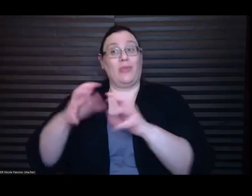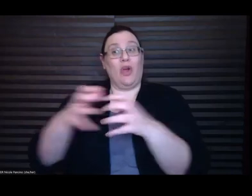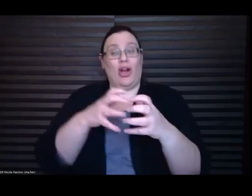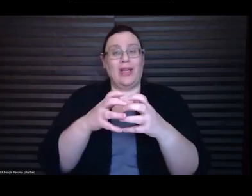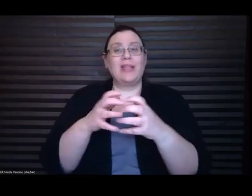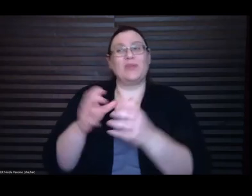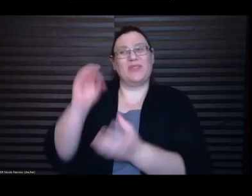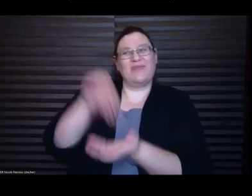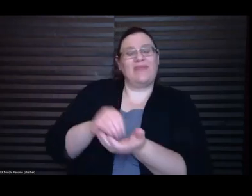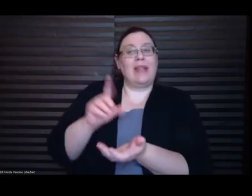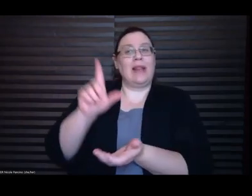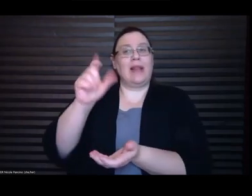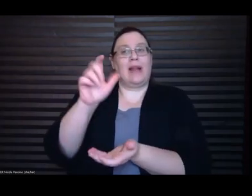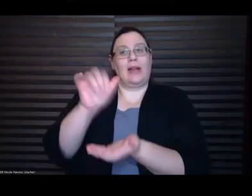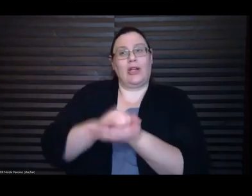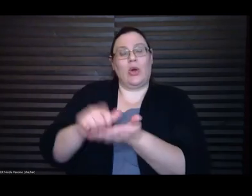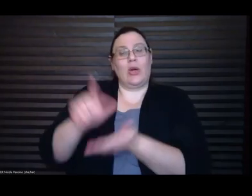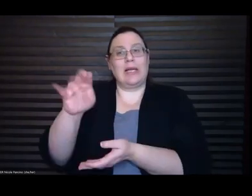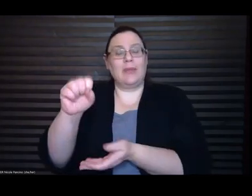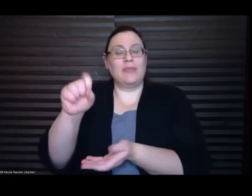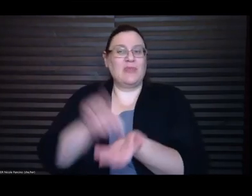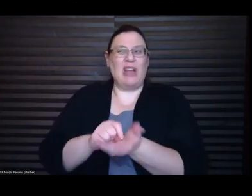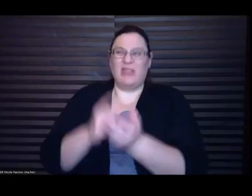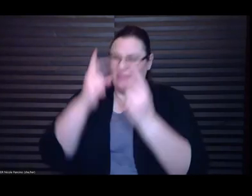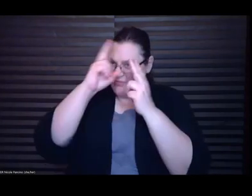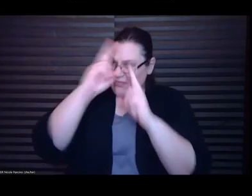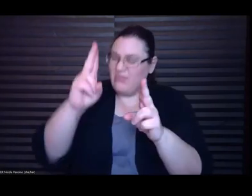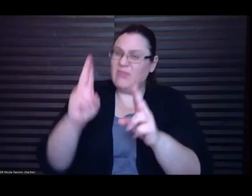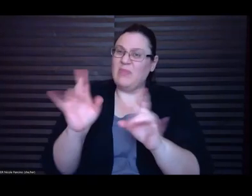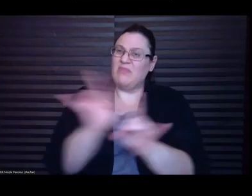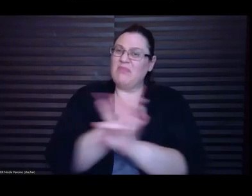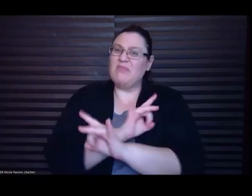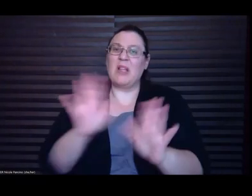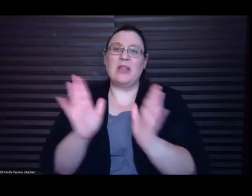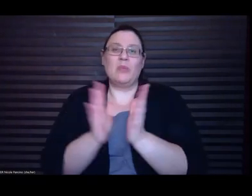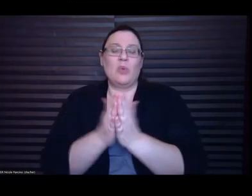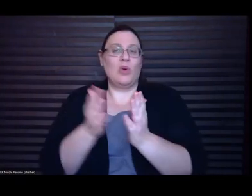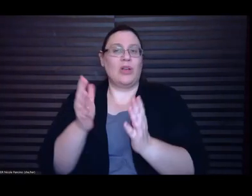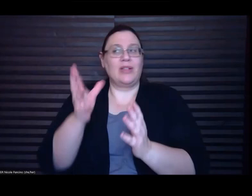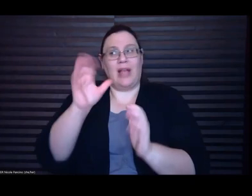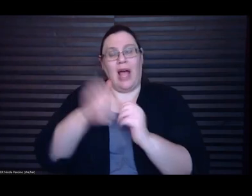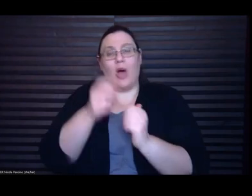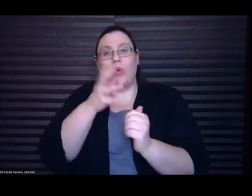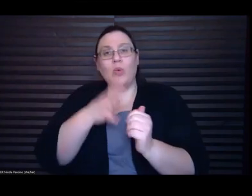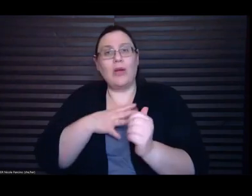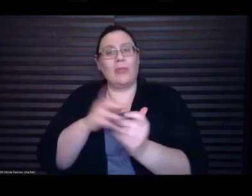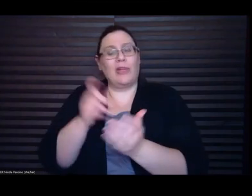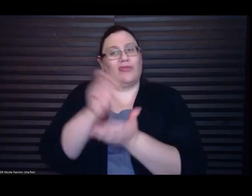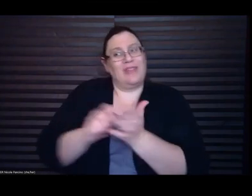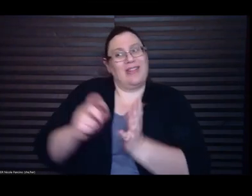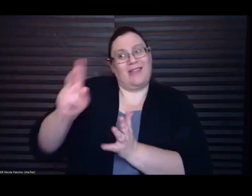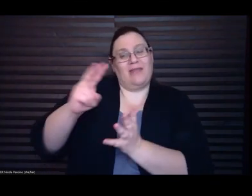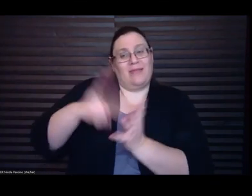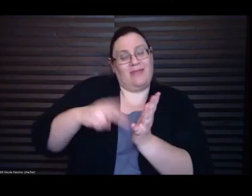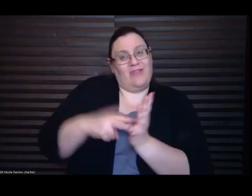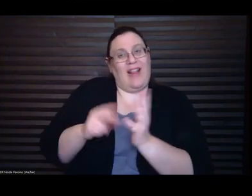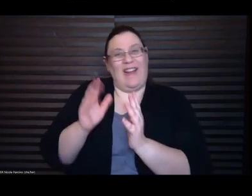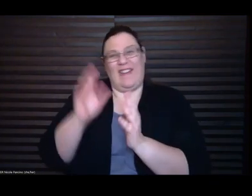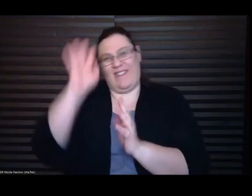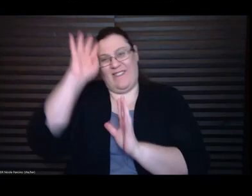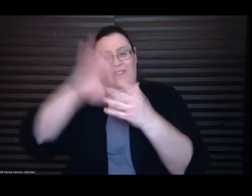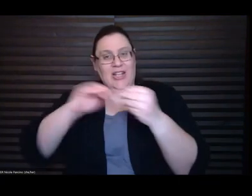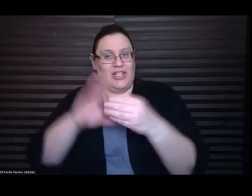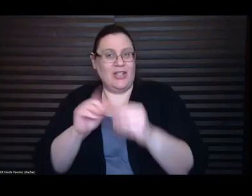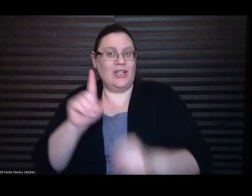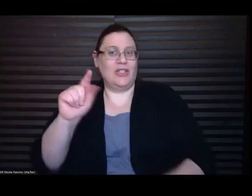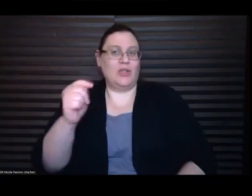way we read and write fiction in the 21st century. Her essays fiction and criticism have appeared in The New Yorker, The New